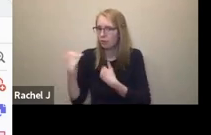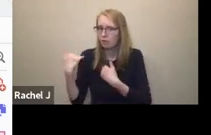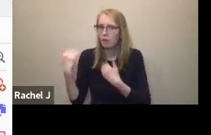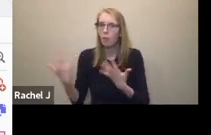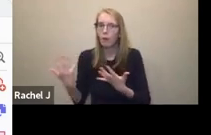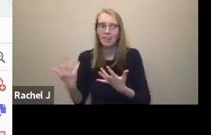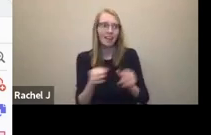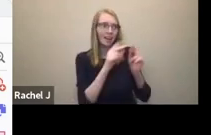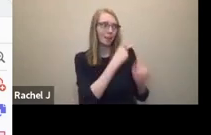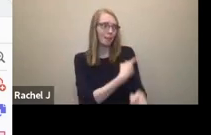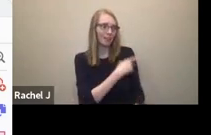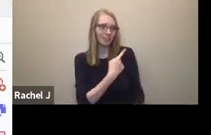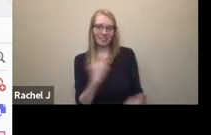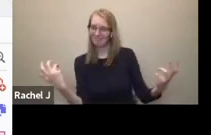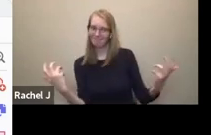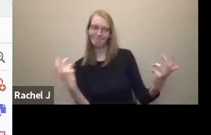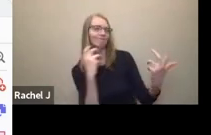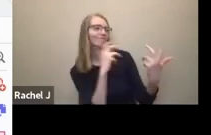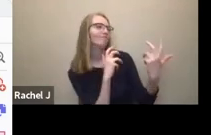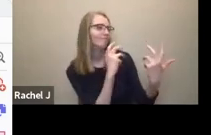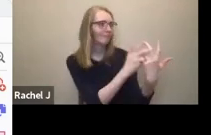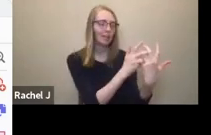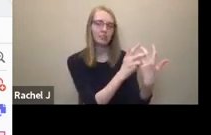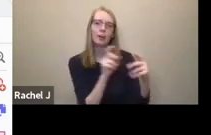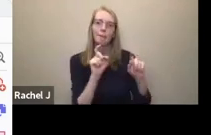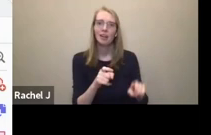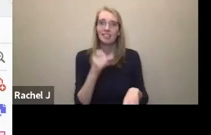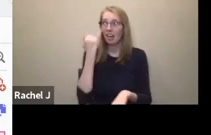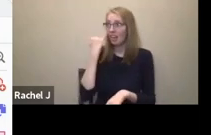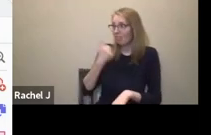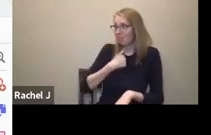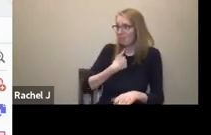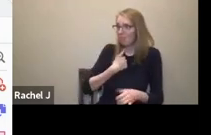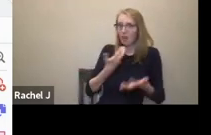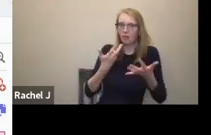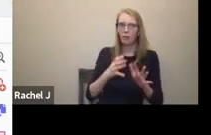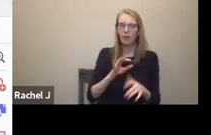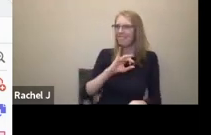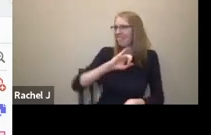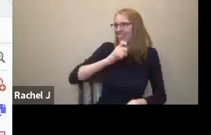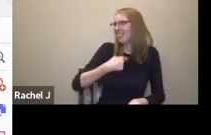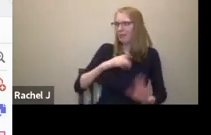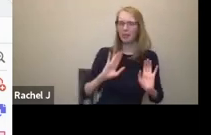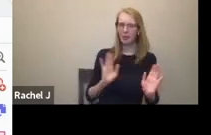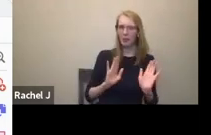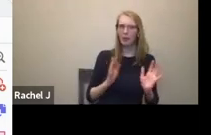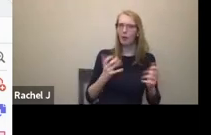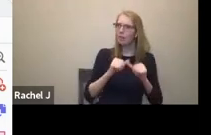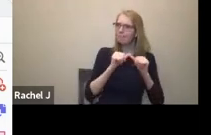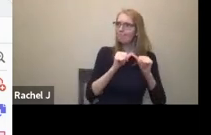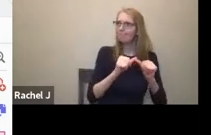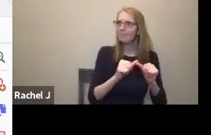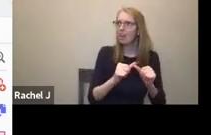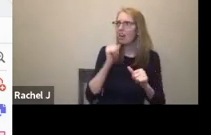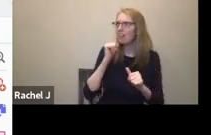they're at. If I don't want to be cured, fixed, improved, make my life fine the way it is. Don't try to insist I have surgery.